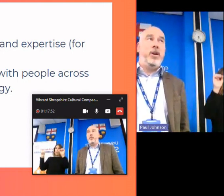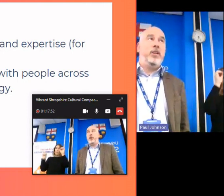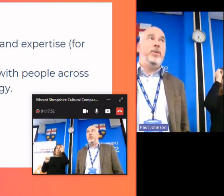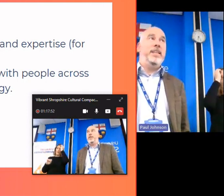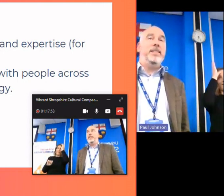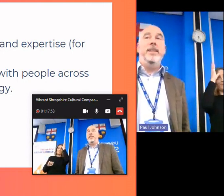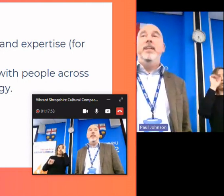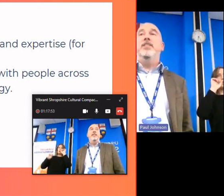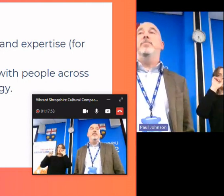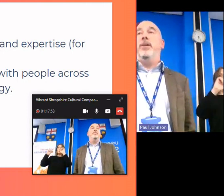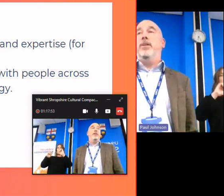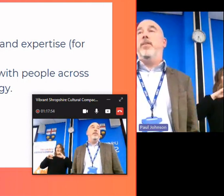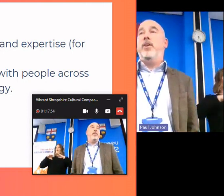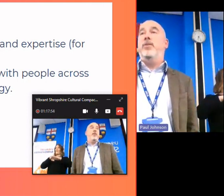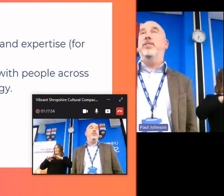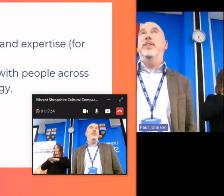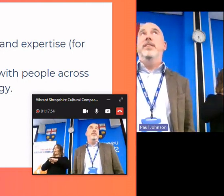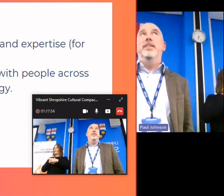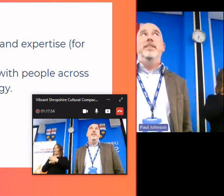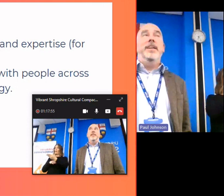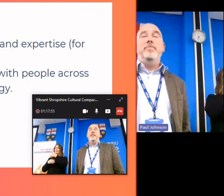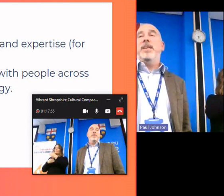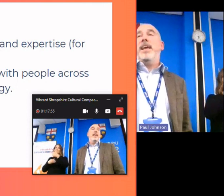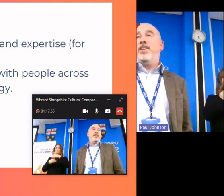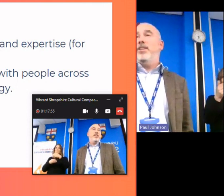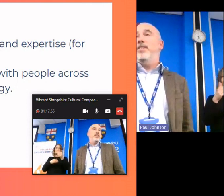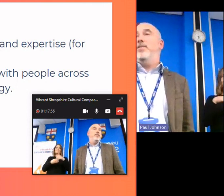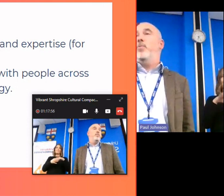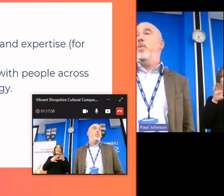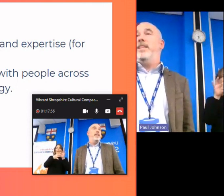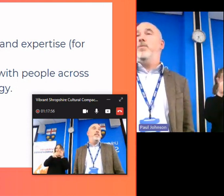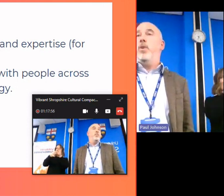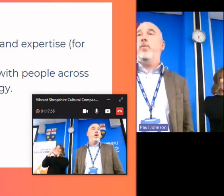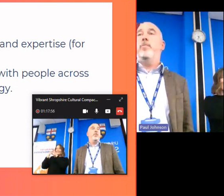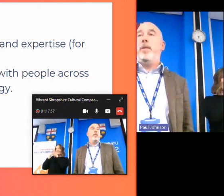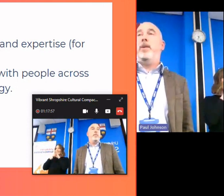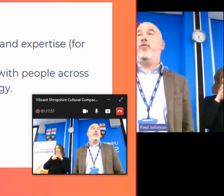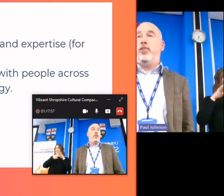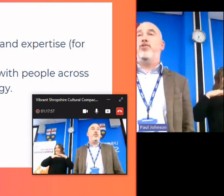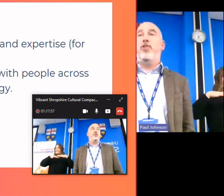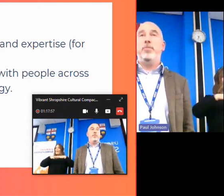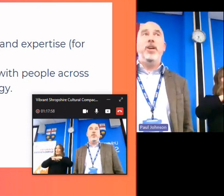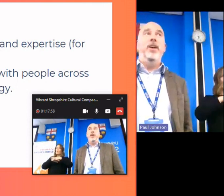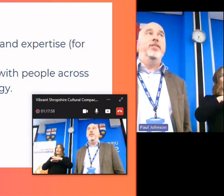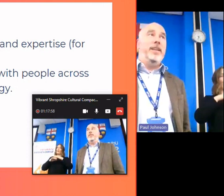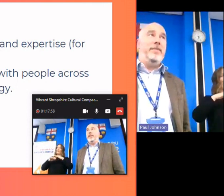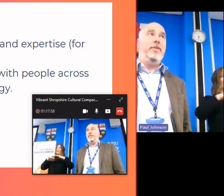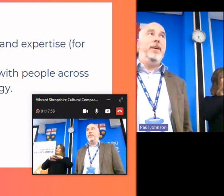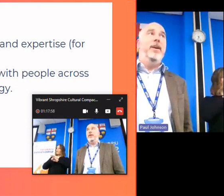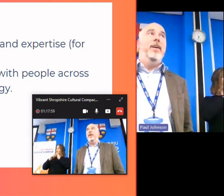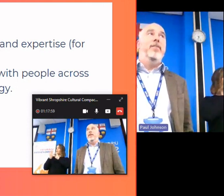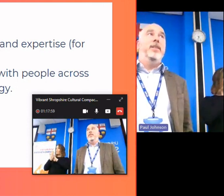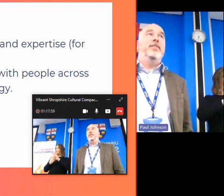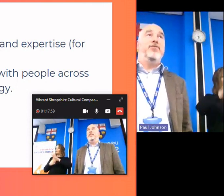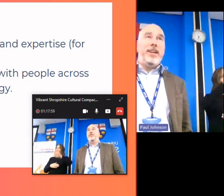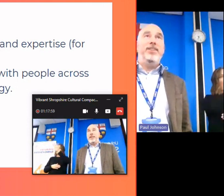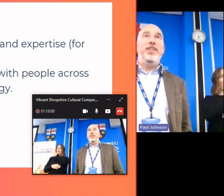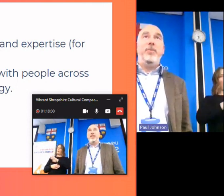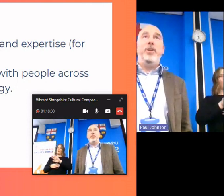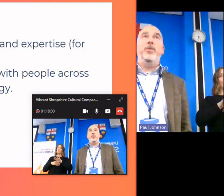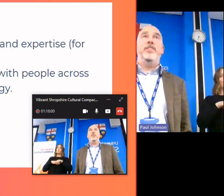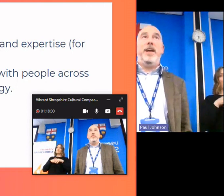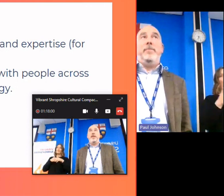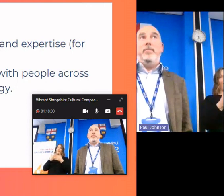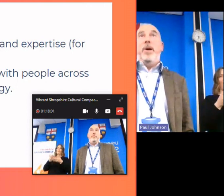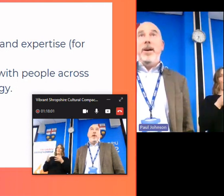tap into your networks we need to to build those um connections we need to work with people across shropshire to deliver the